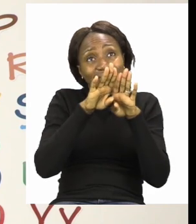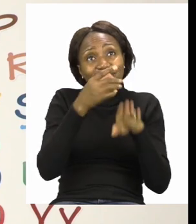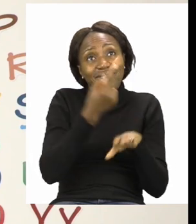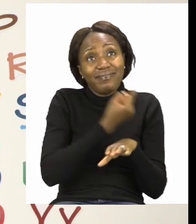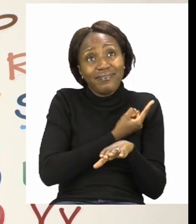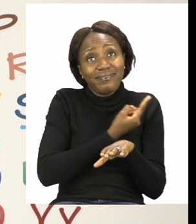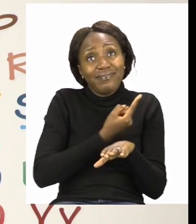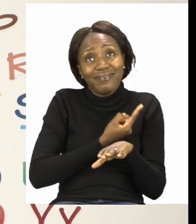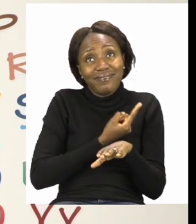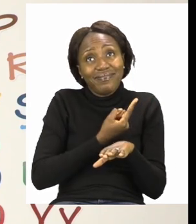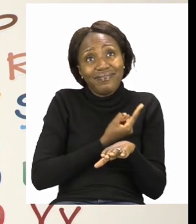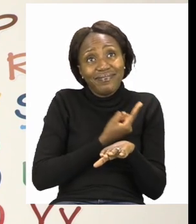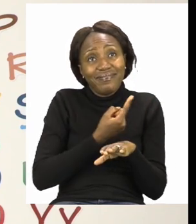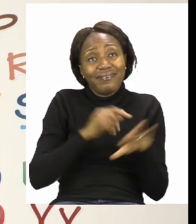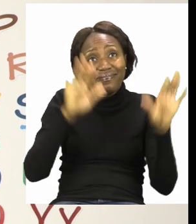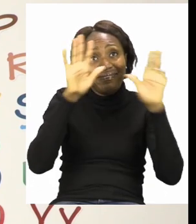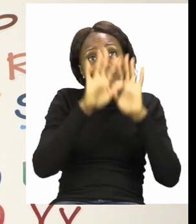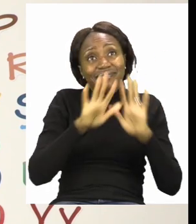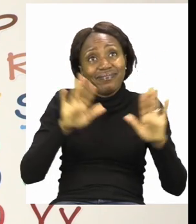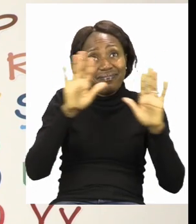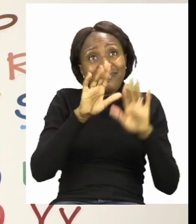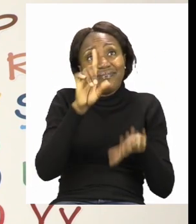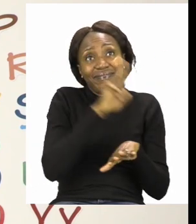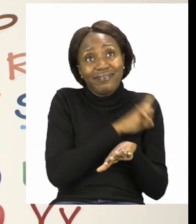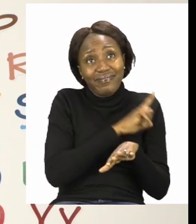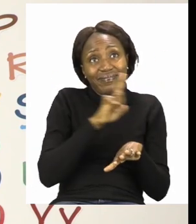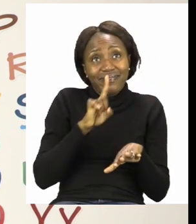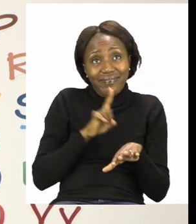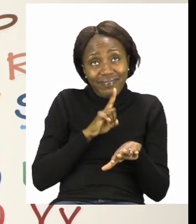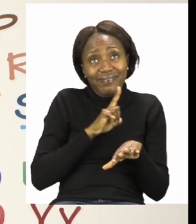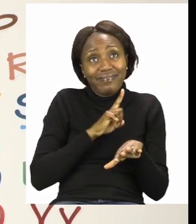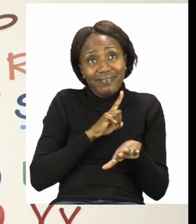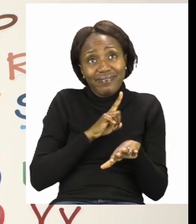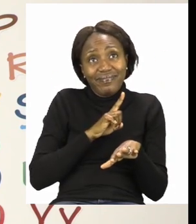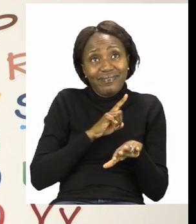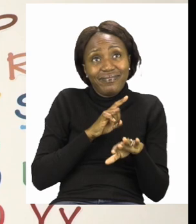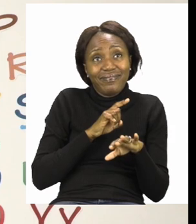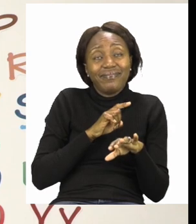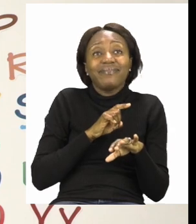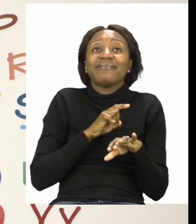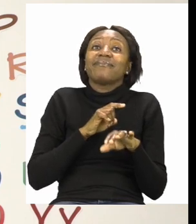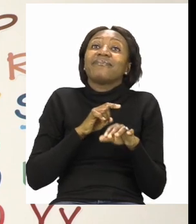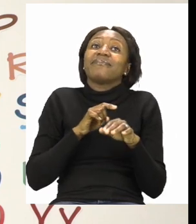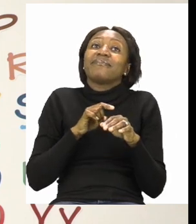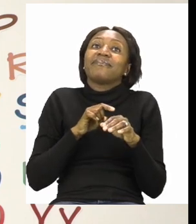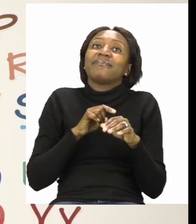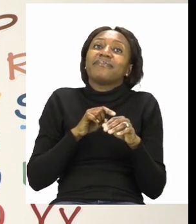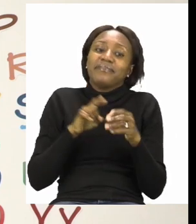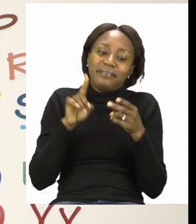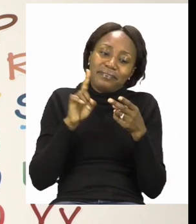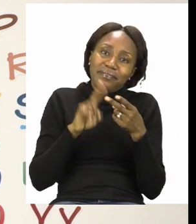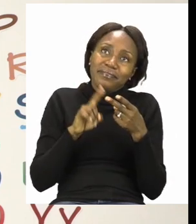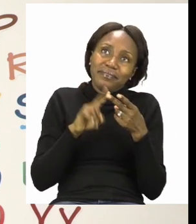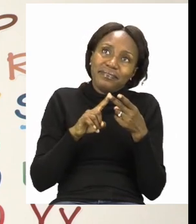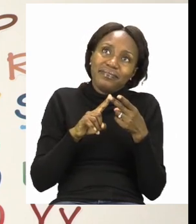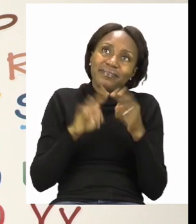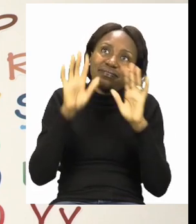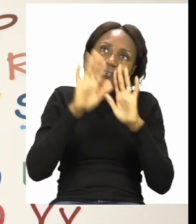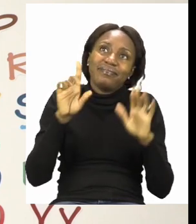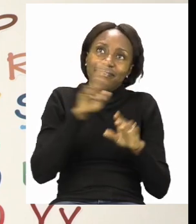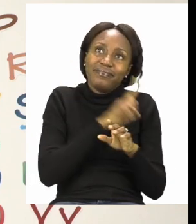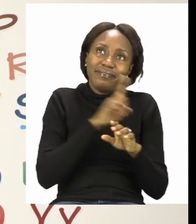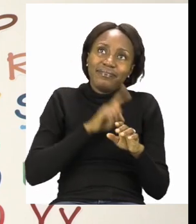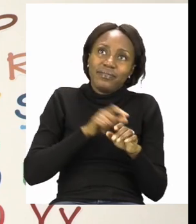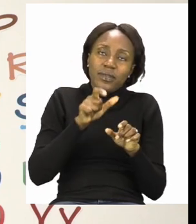You are going to color 11 ladybugs and then you are going to color 11 blocks.